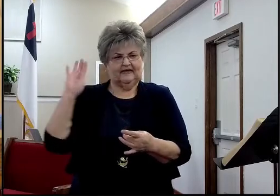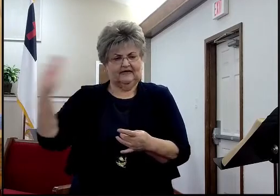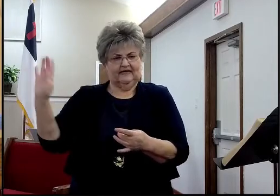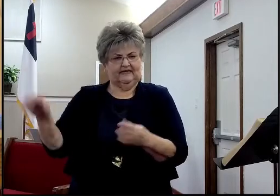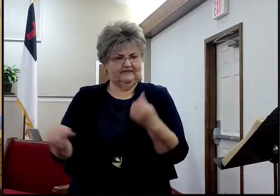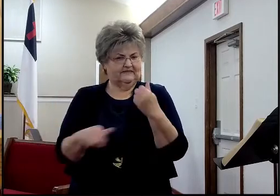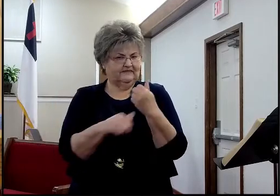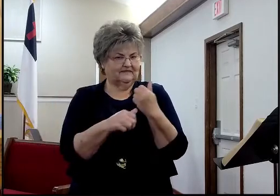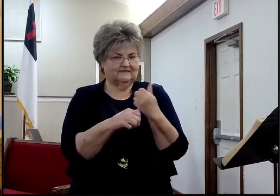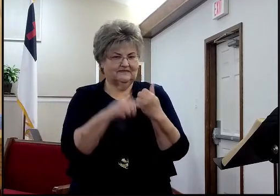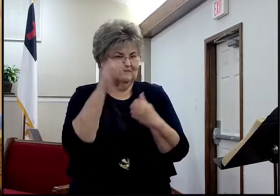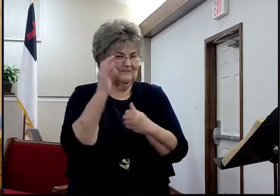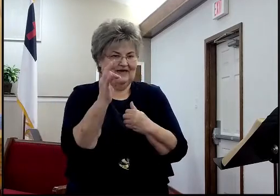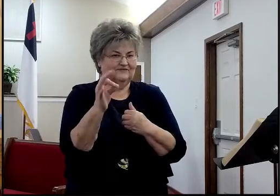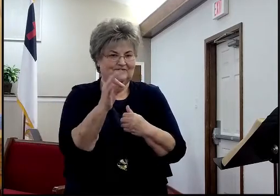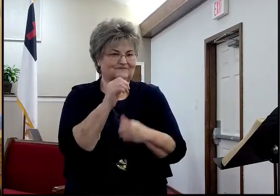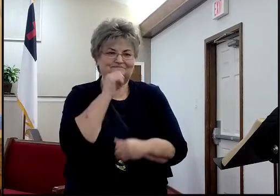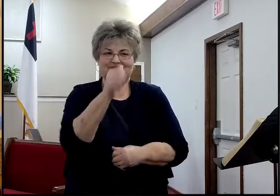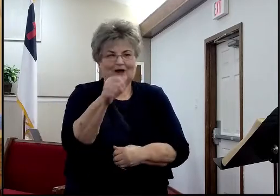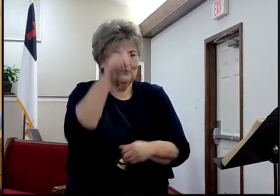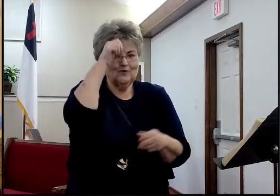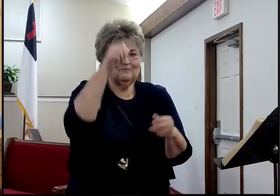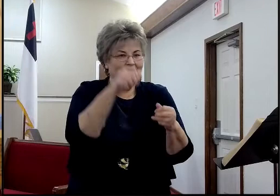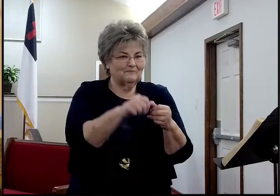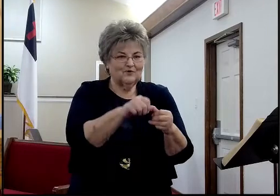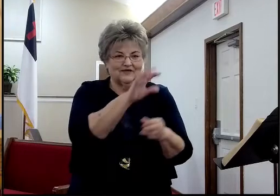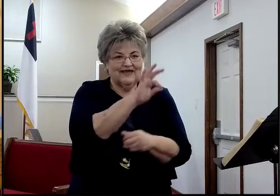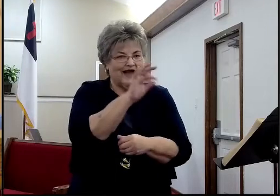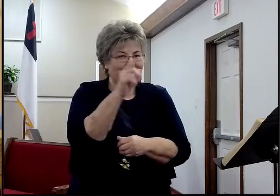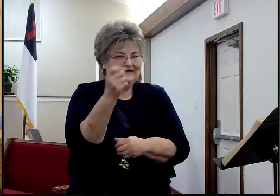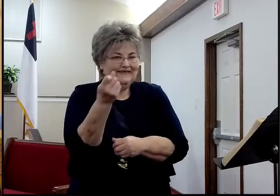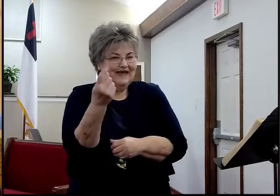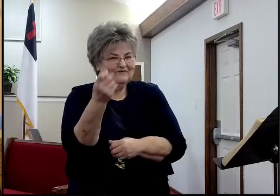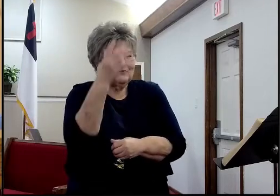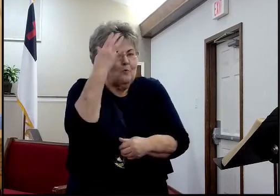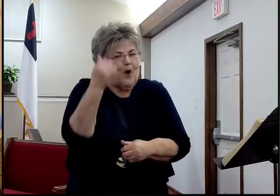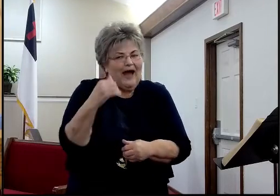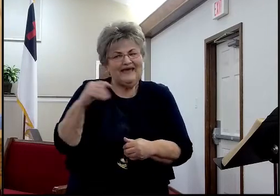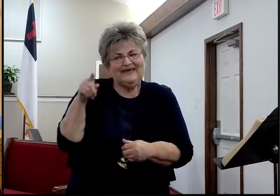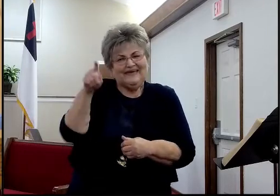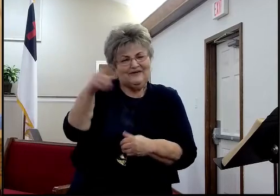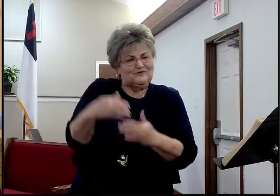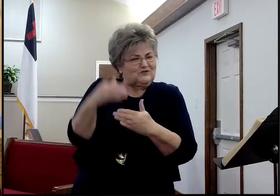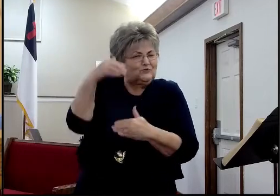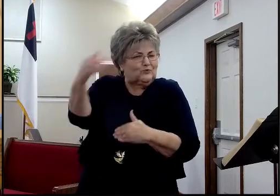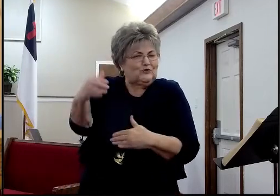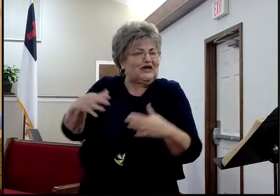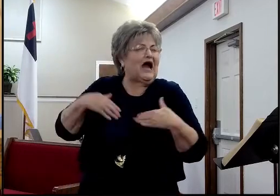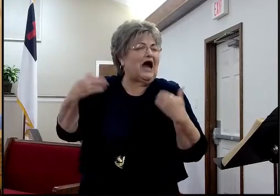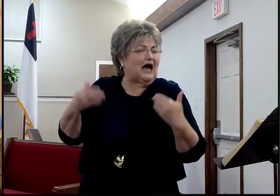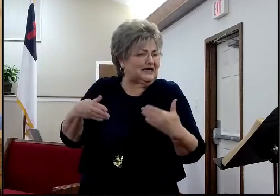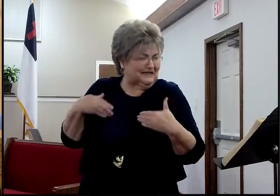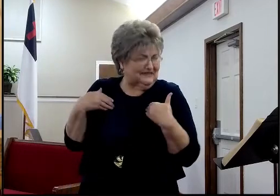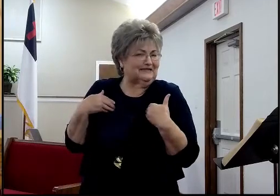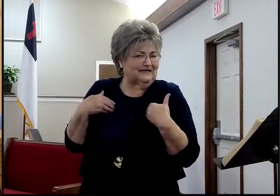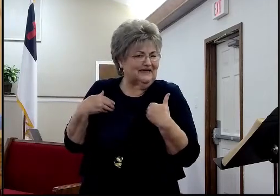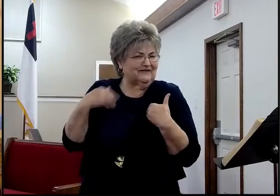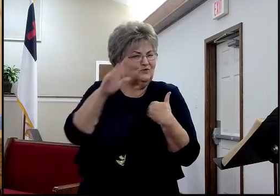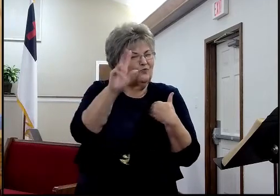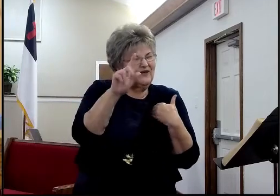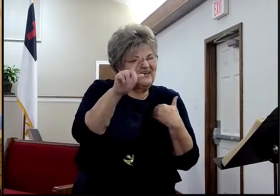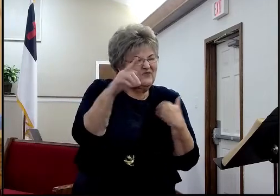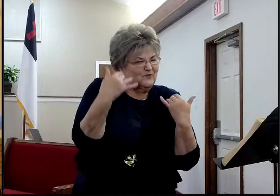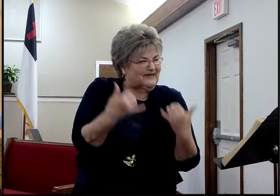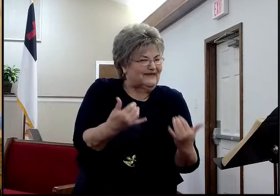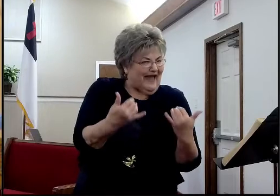he doesn't even remember, he was too young, you know, and so that means, our early, our